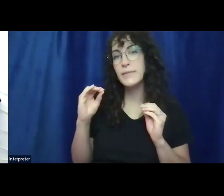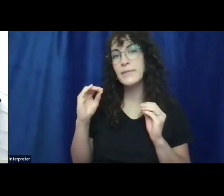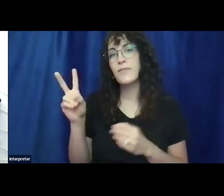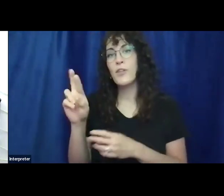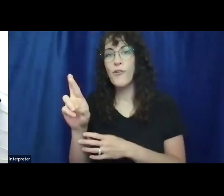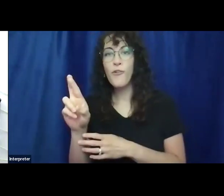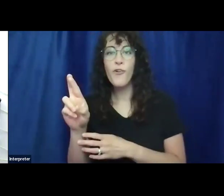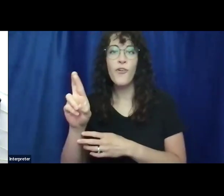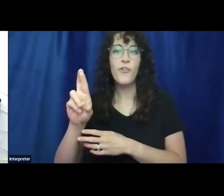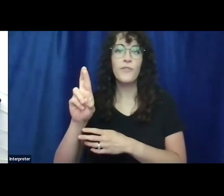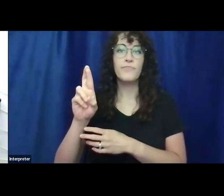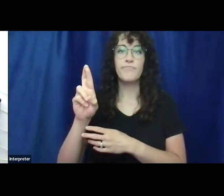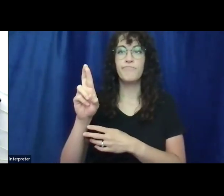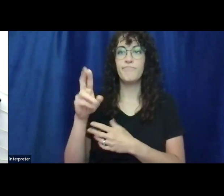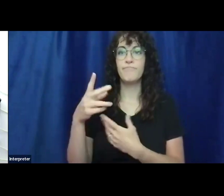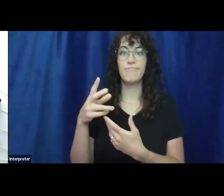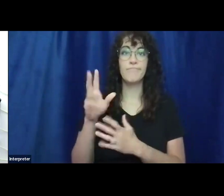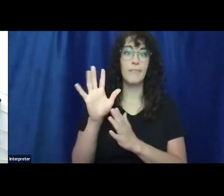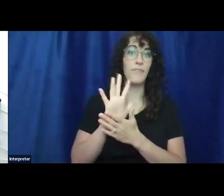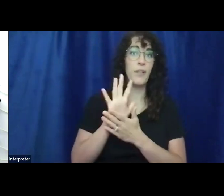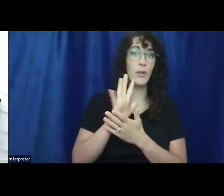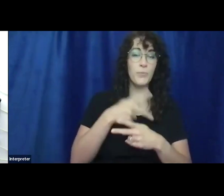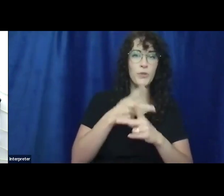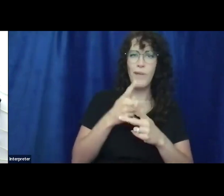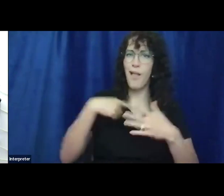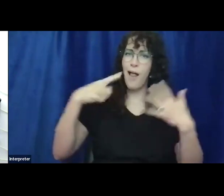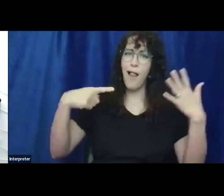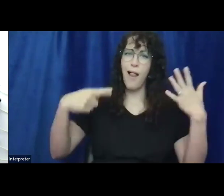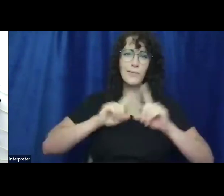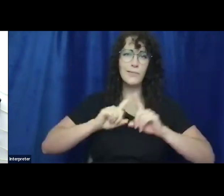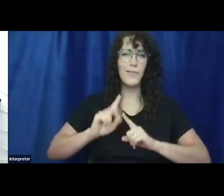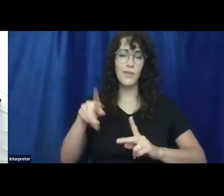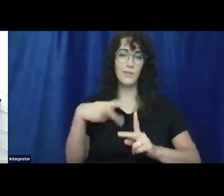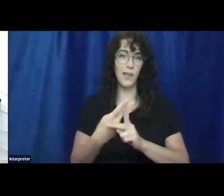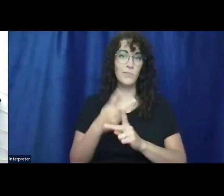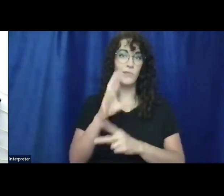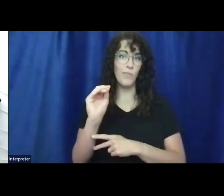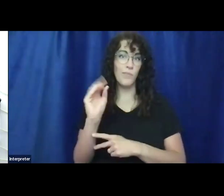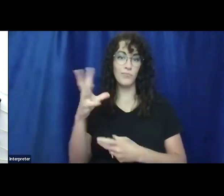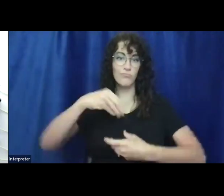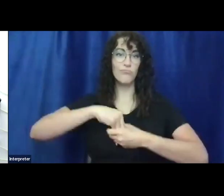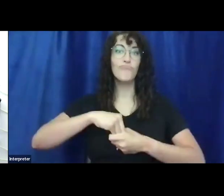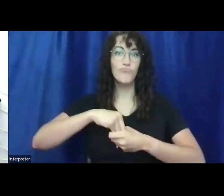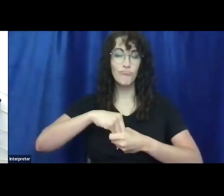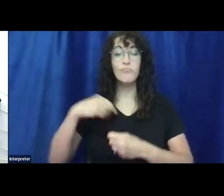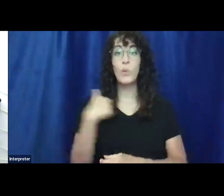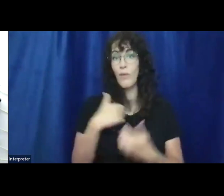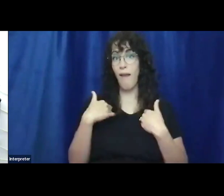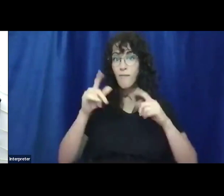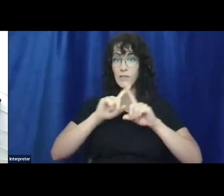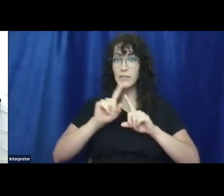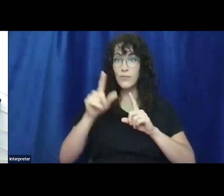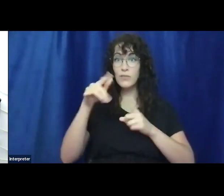video producing. So we have lots of different types of companies that come here, and we have different